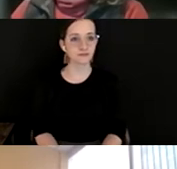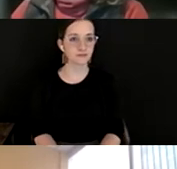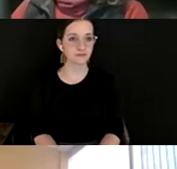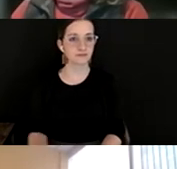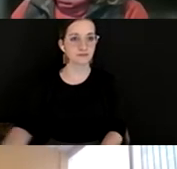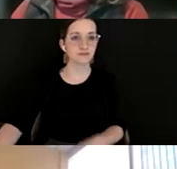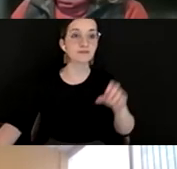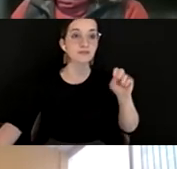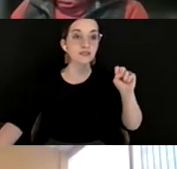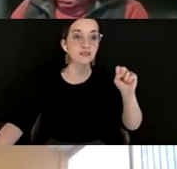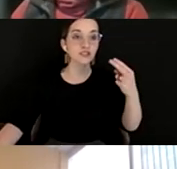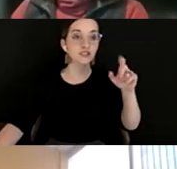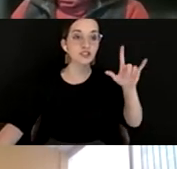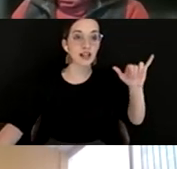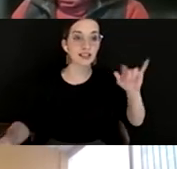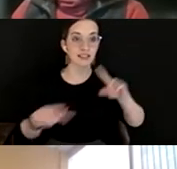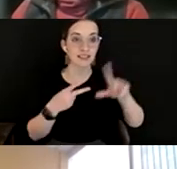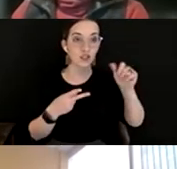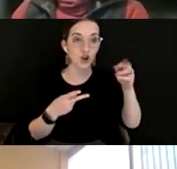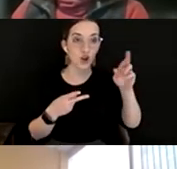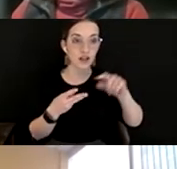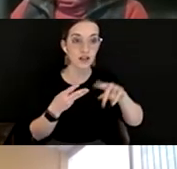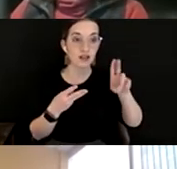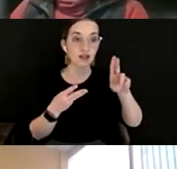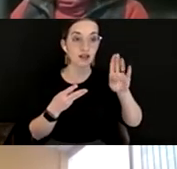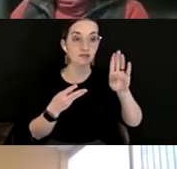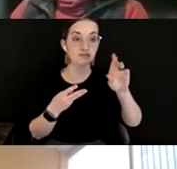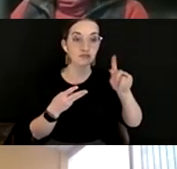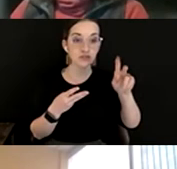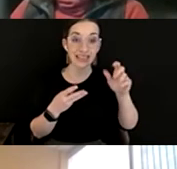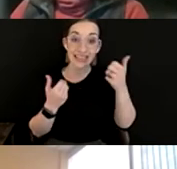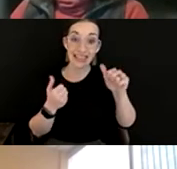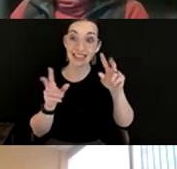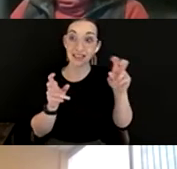Shelley, Laura and Brooke, any topics that we did not get to today that you were hoping we would?